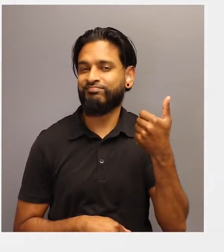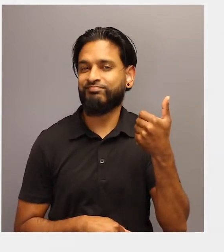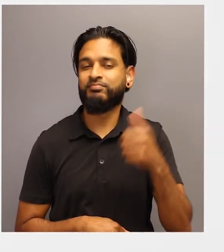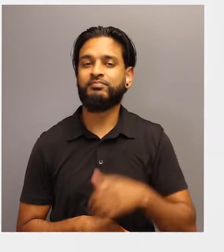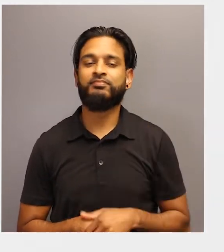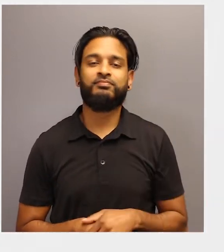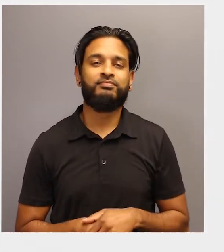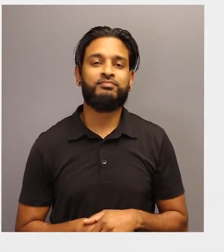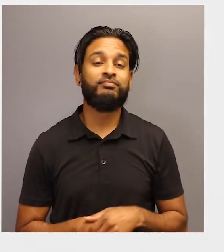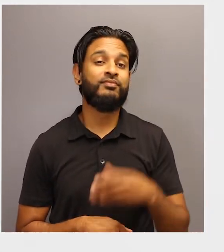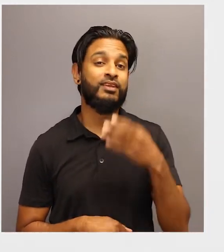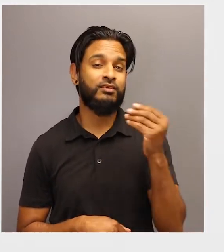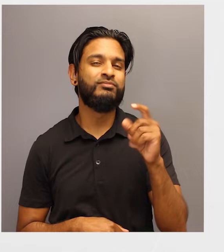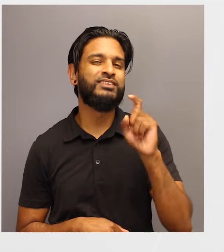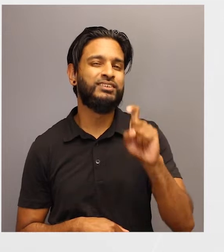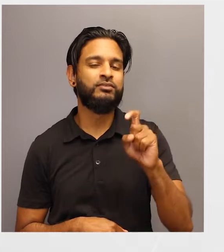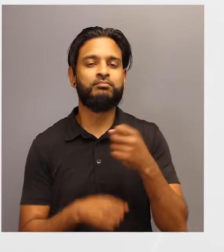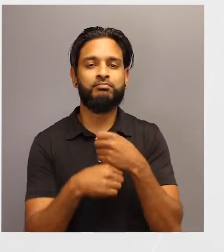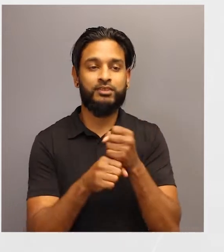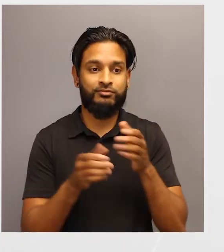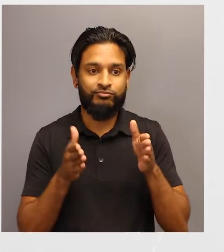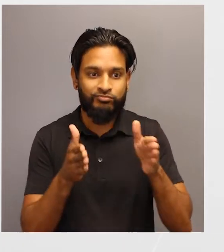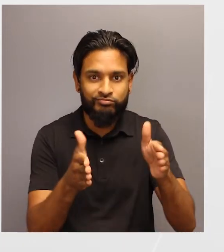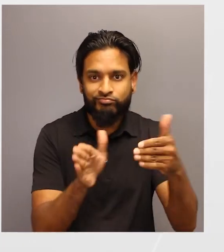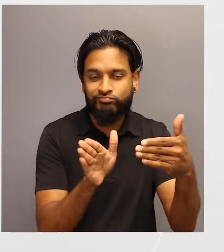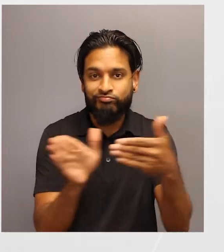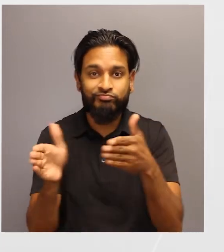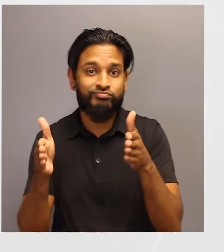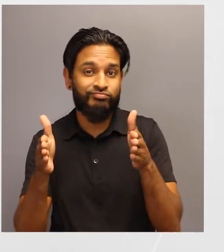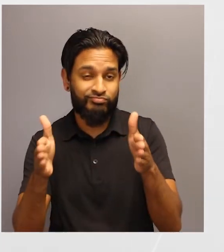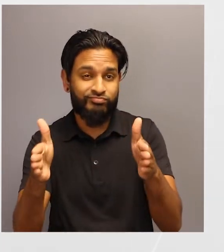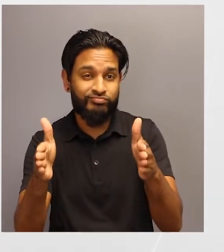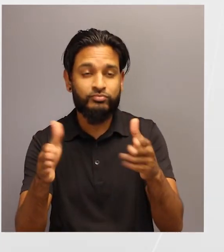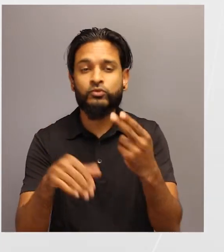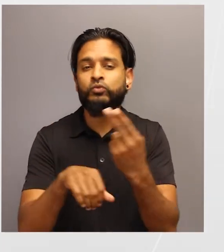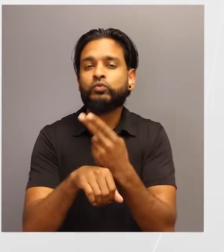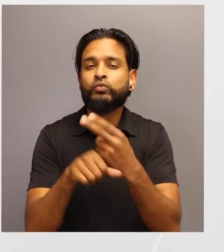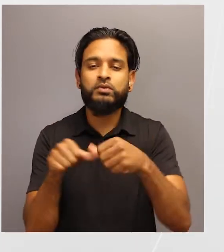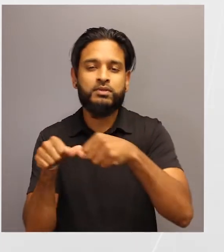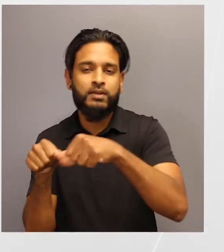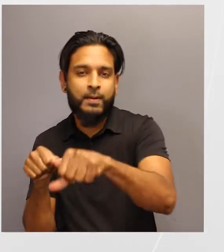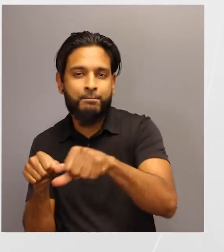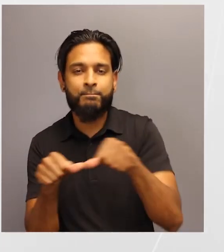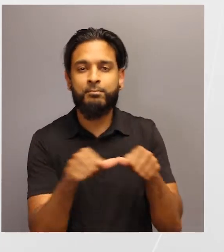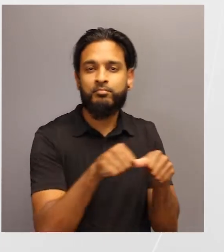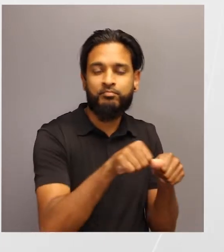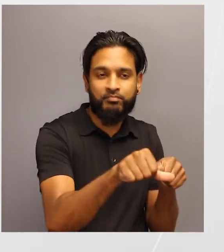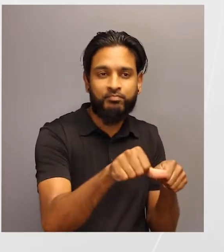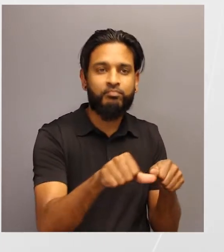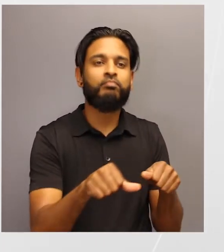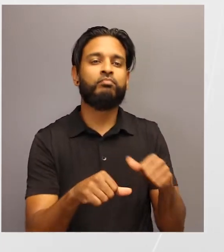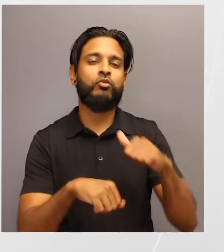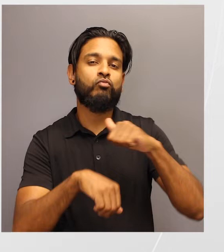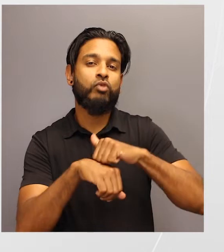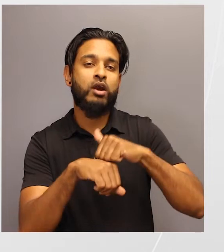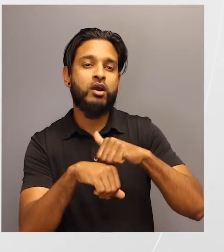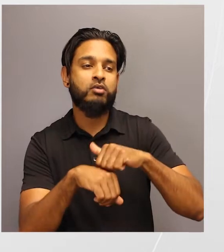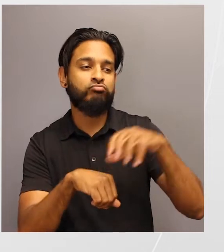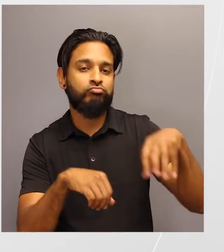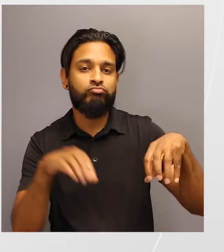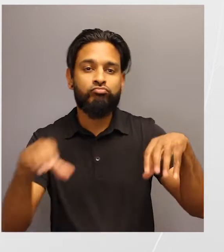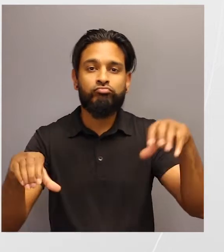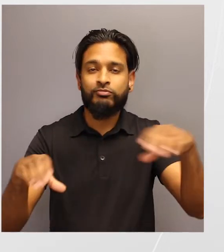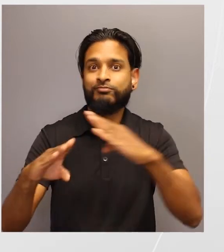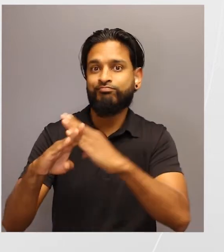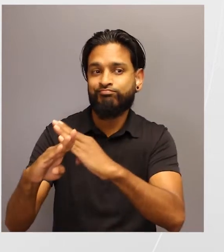And finally, you'll need a long enclosed track or course made of painter's tape with flat obstacles students will have to avoid and rock